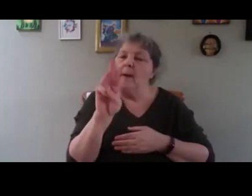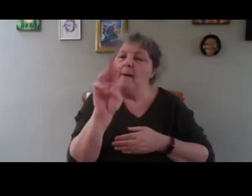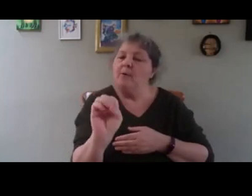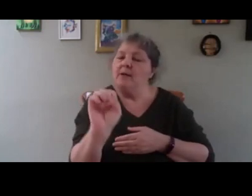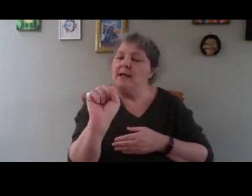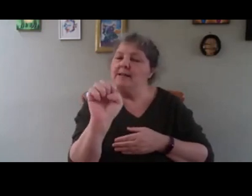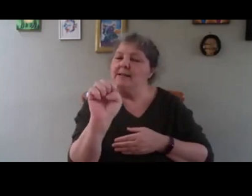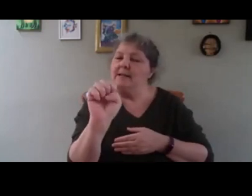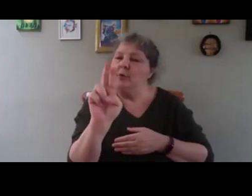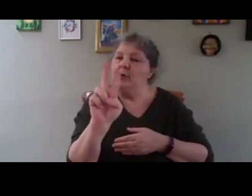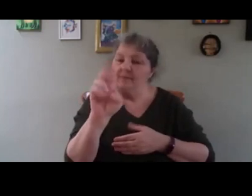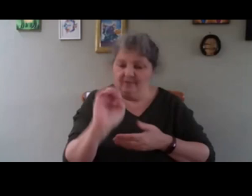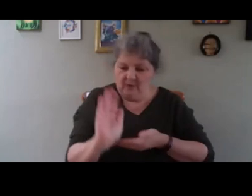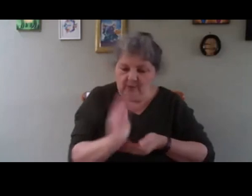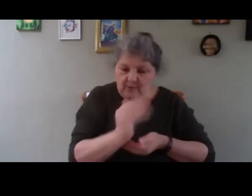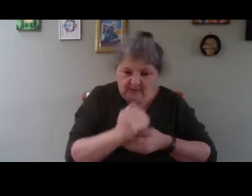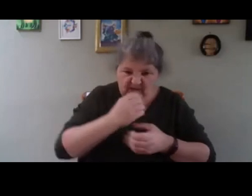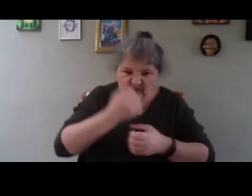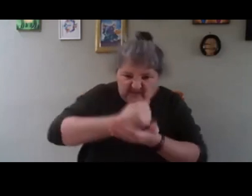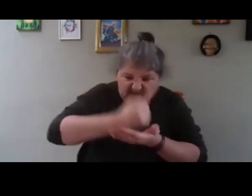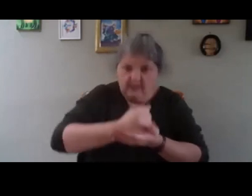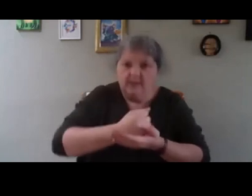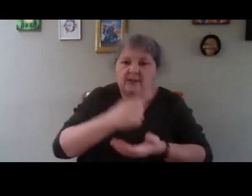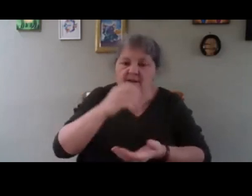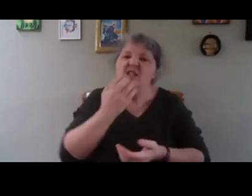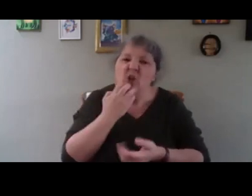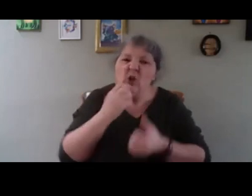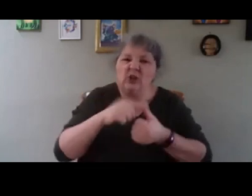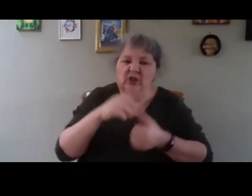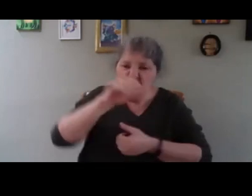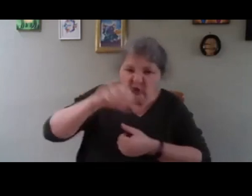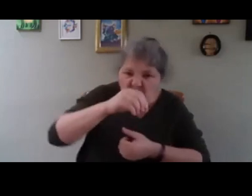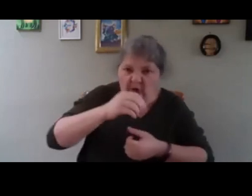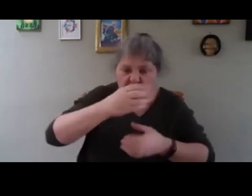using salt, using sugar, using dehydration,